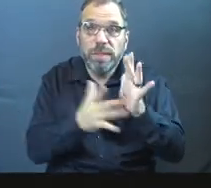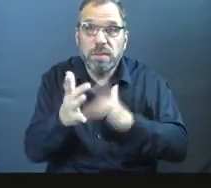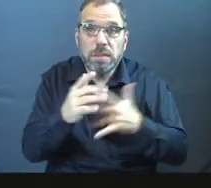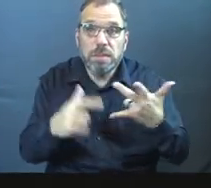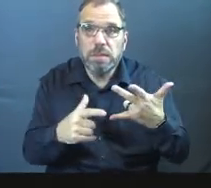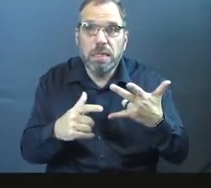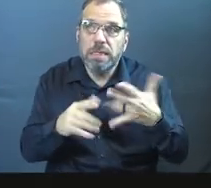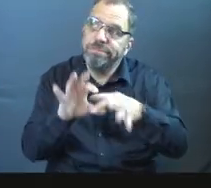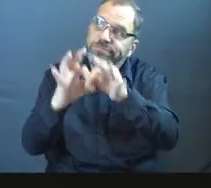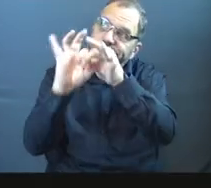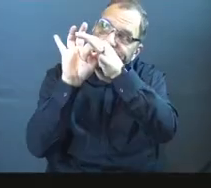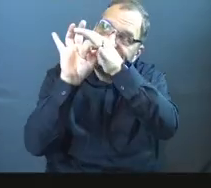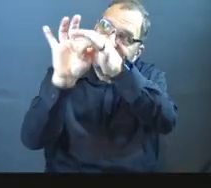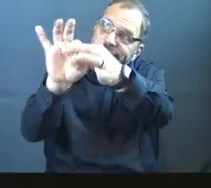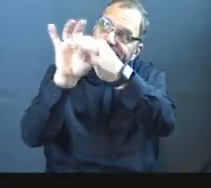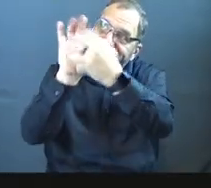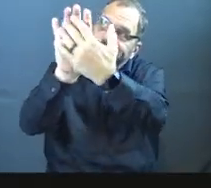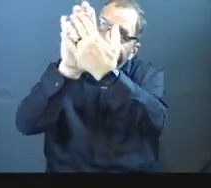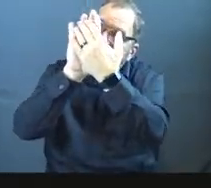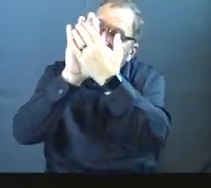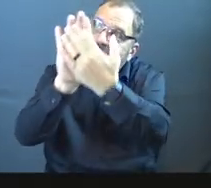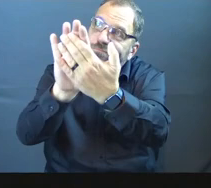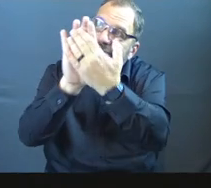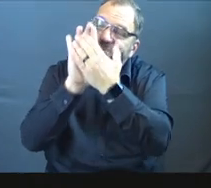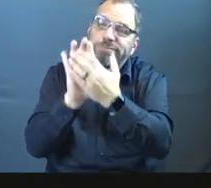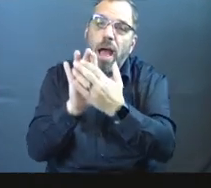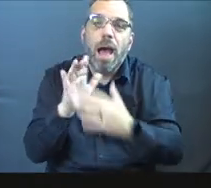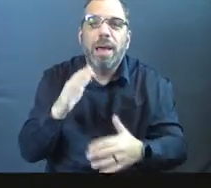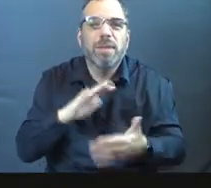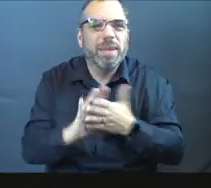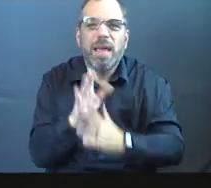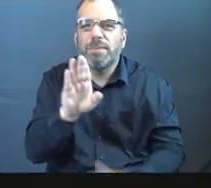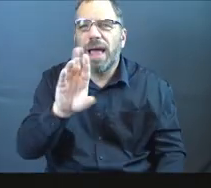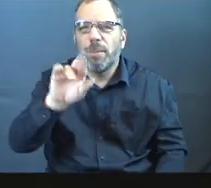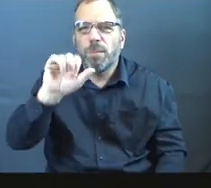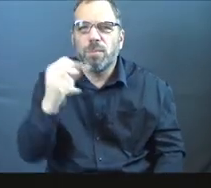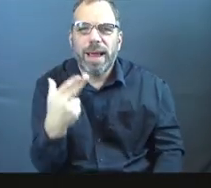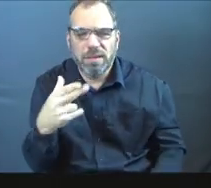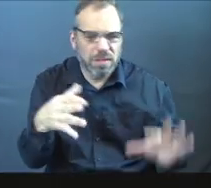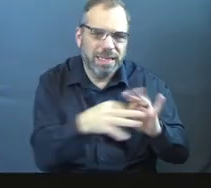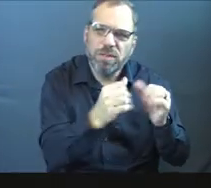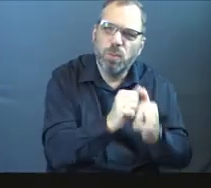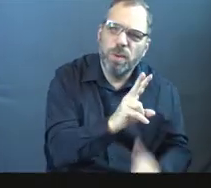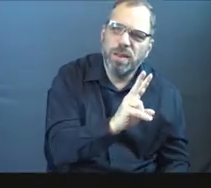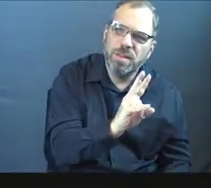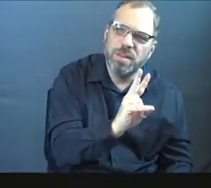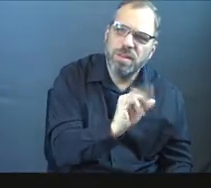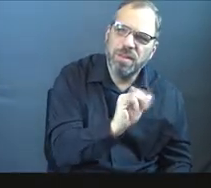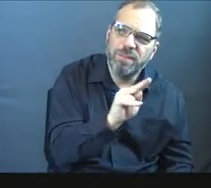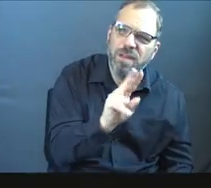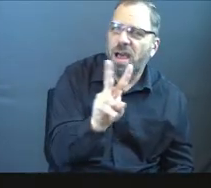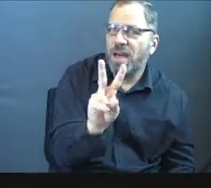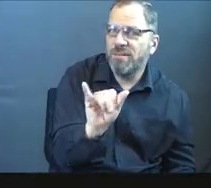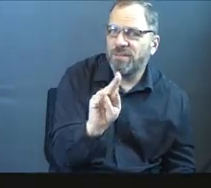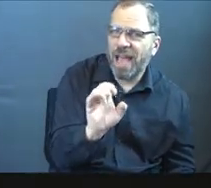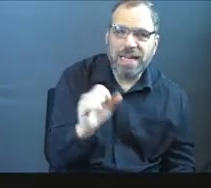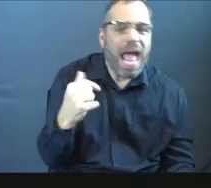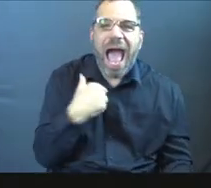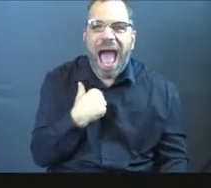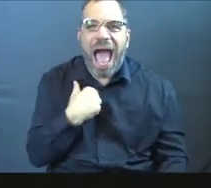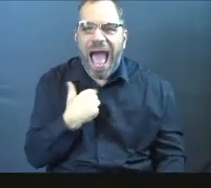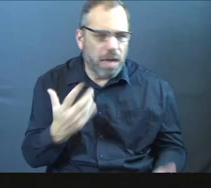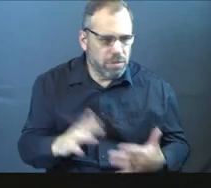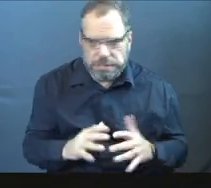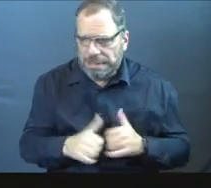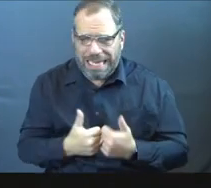to be connected, to be the branch connected to the vine. I struggled really, really hard. So instead of spending time with him, I just